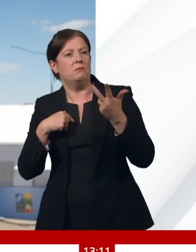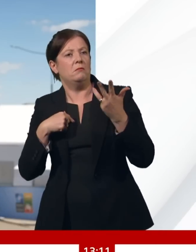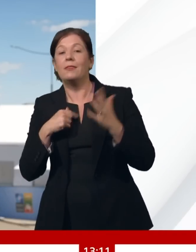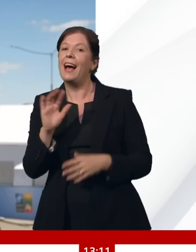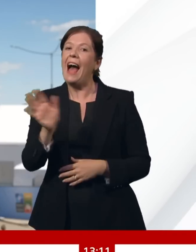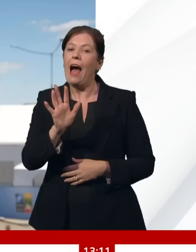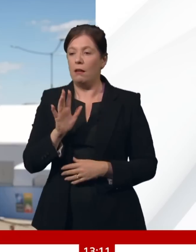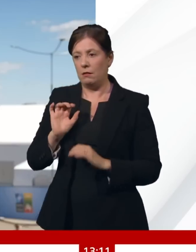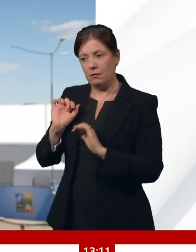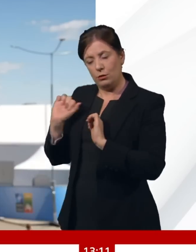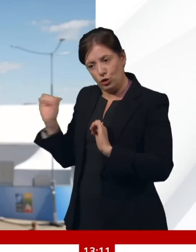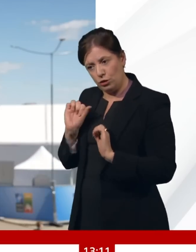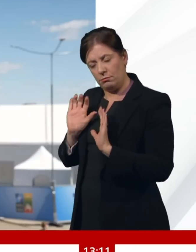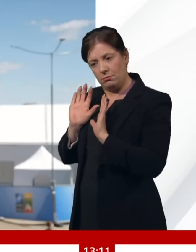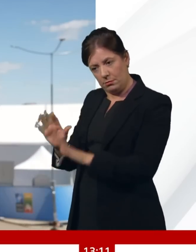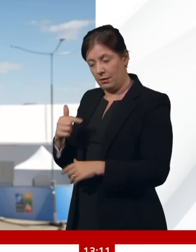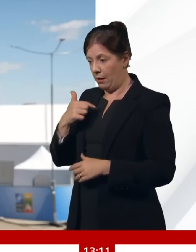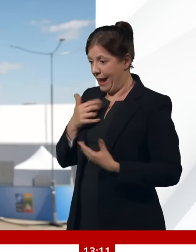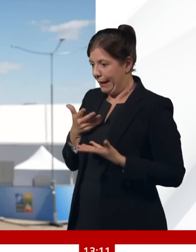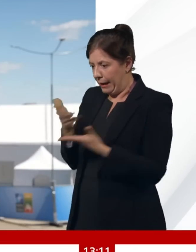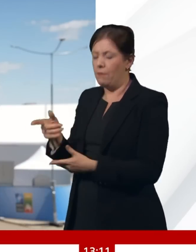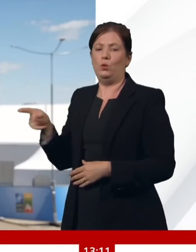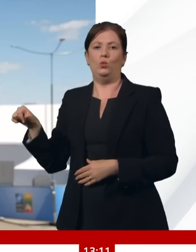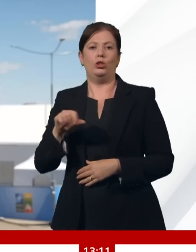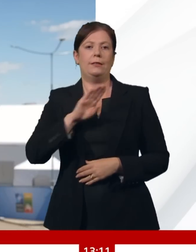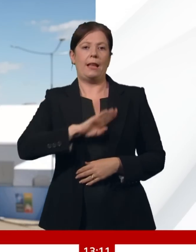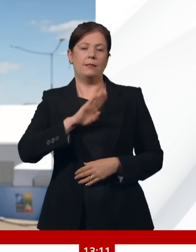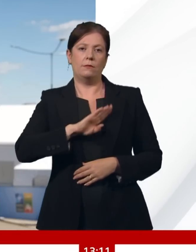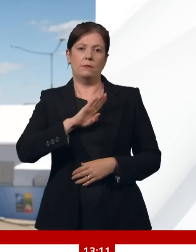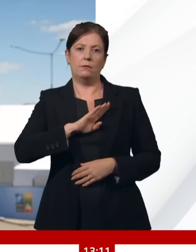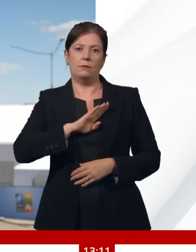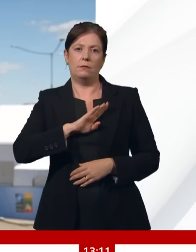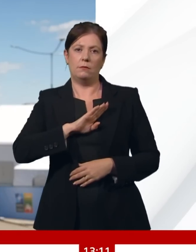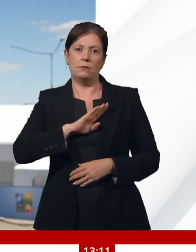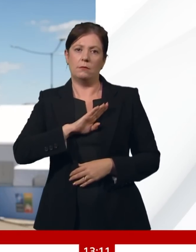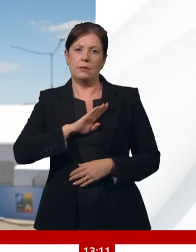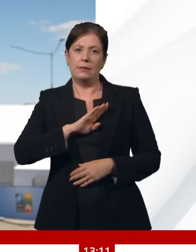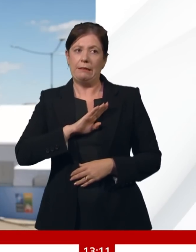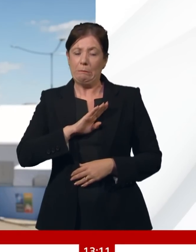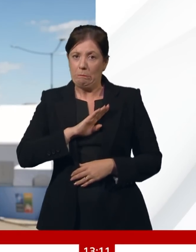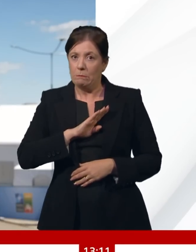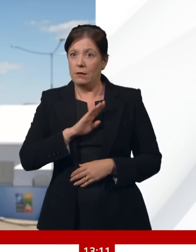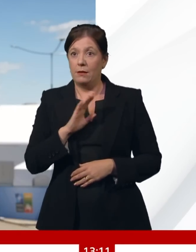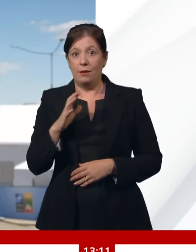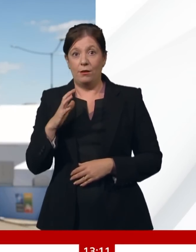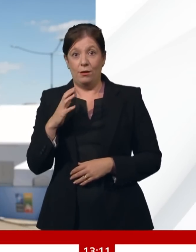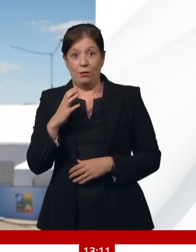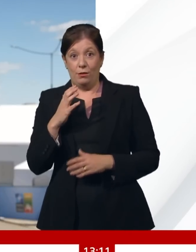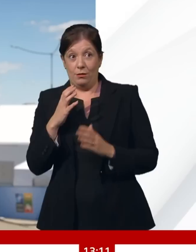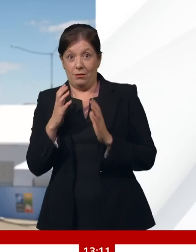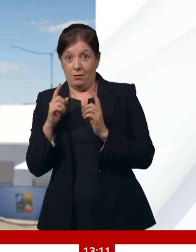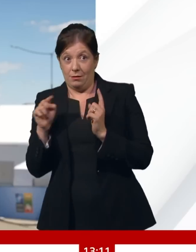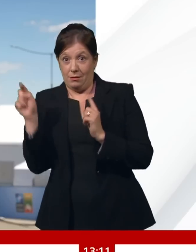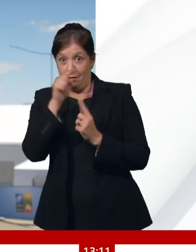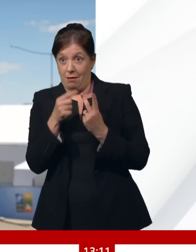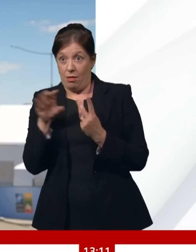that's why the Defence Secretary said that Ukraine should possibly show a little bit of gratitude. That might not go down too well with all